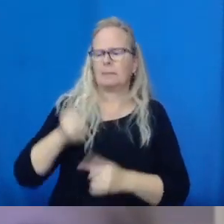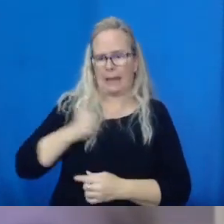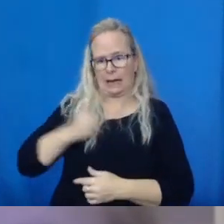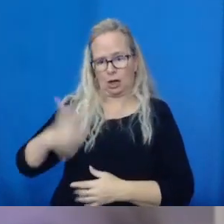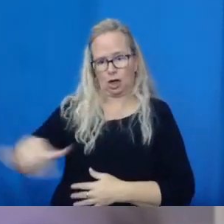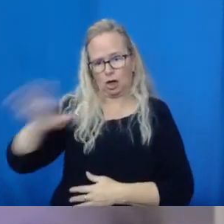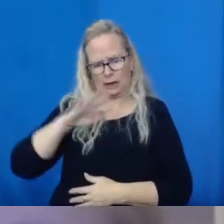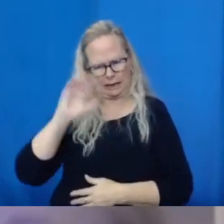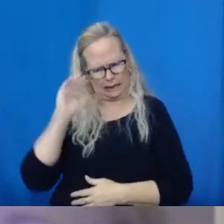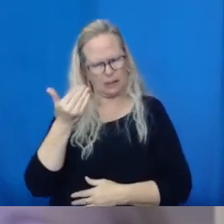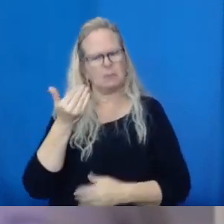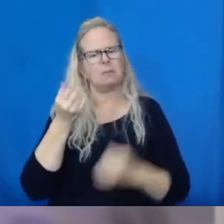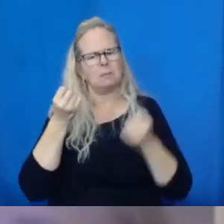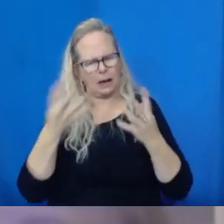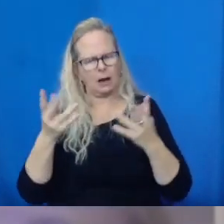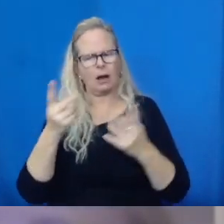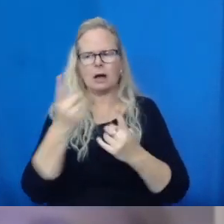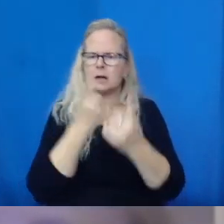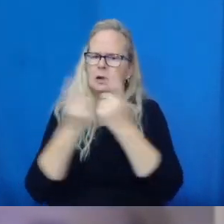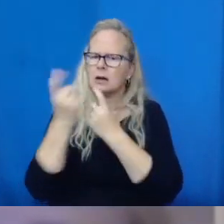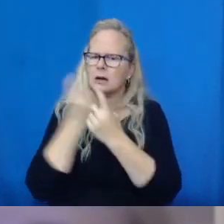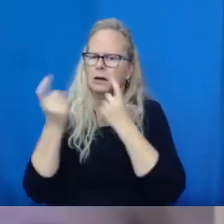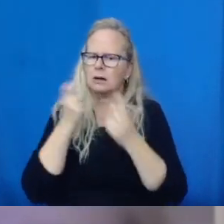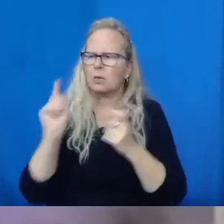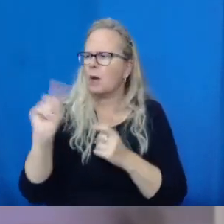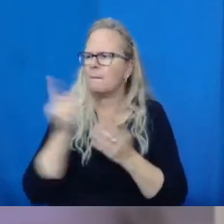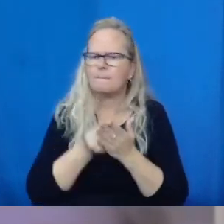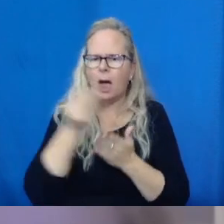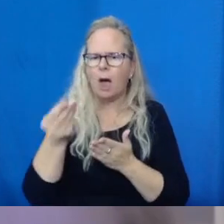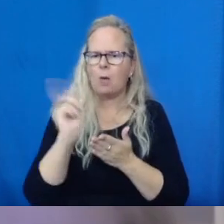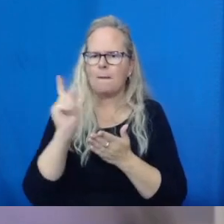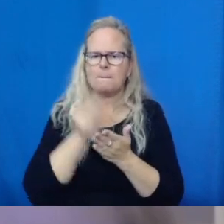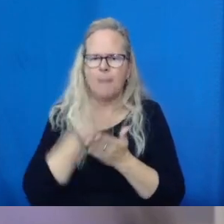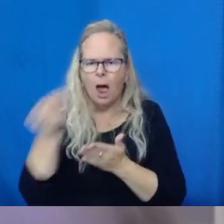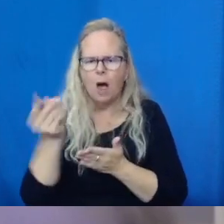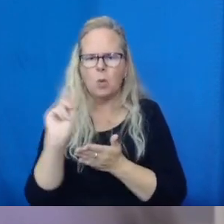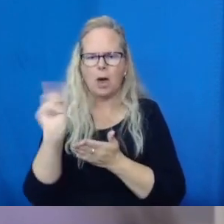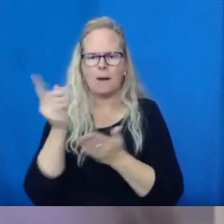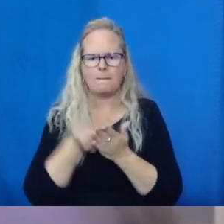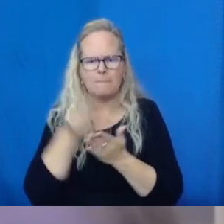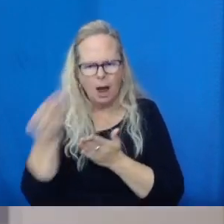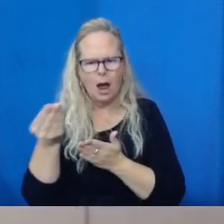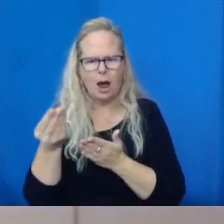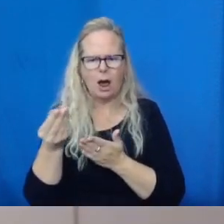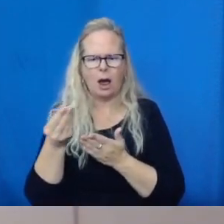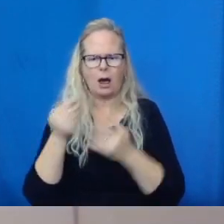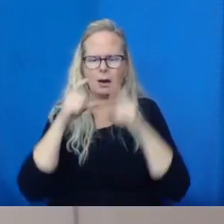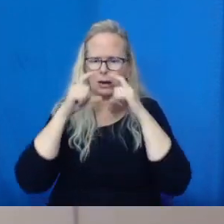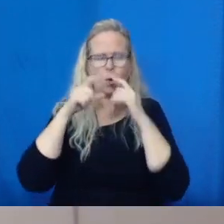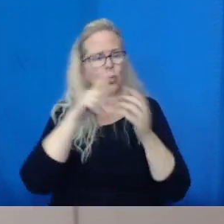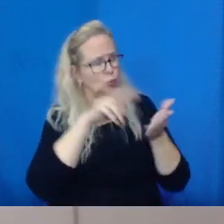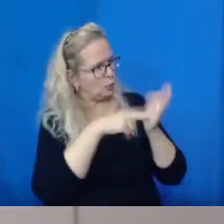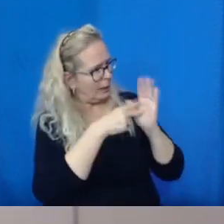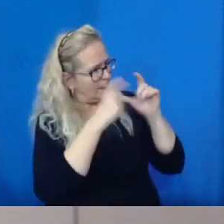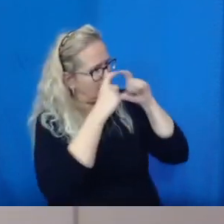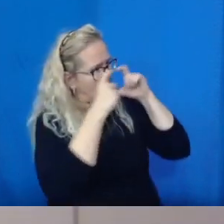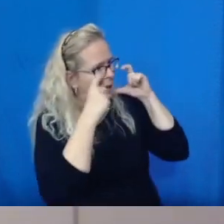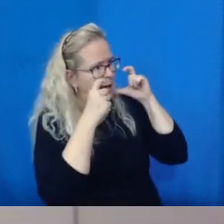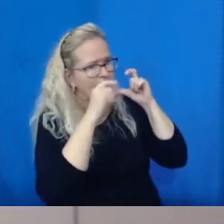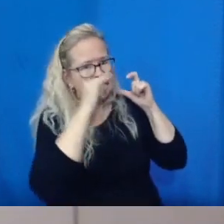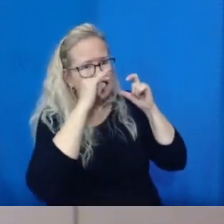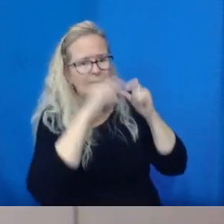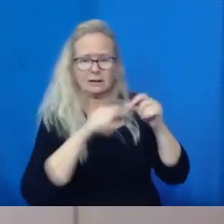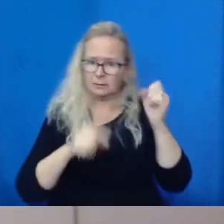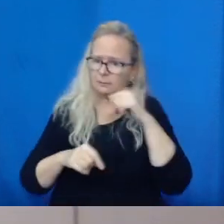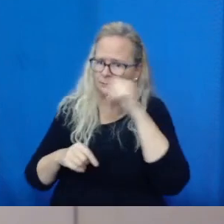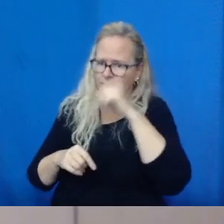Where to shop for masks? Yeah. We have a mask for Canada created a document that has a list of a lot of the ones that have been